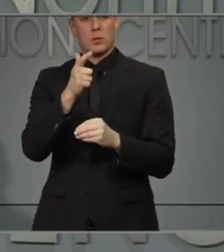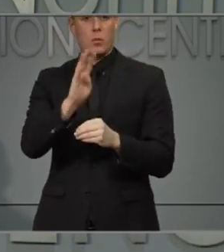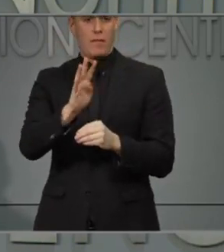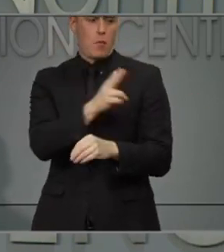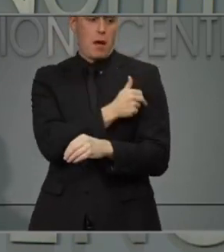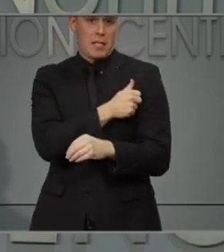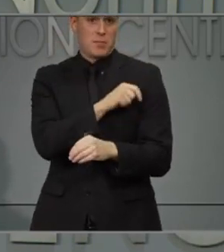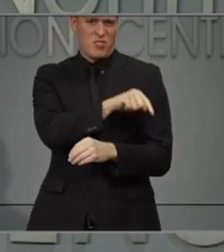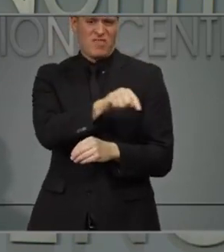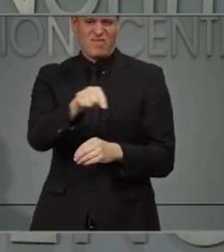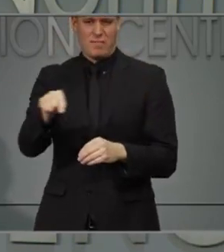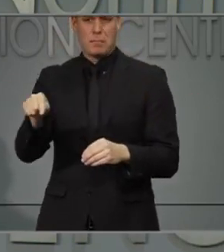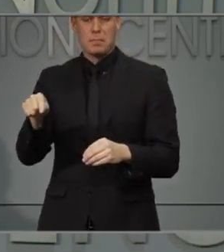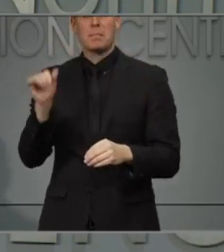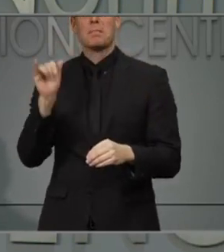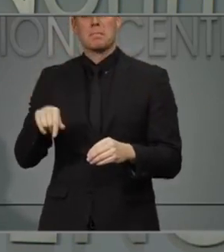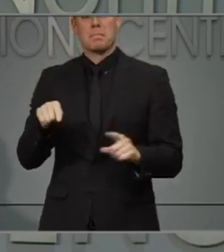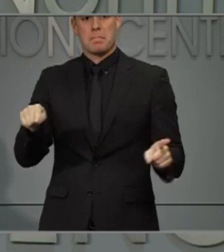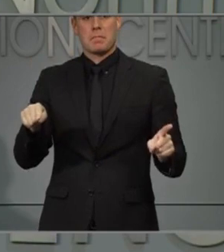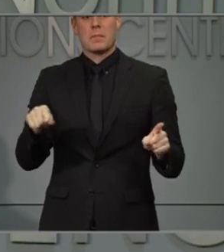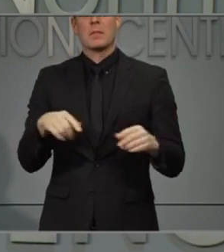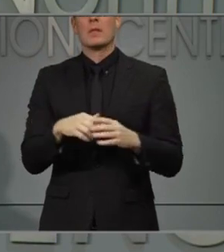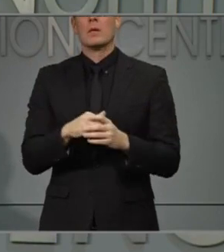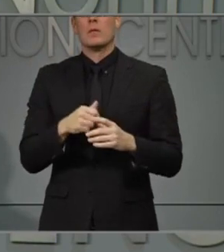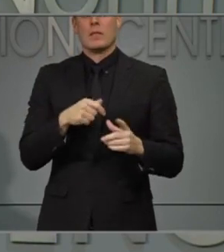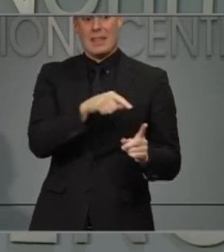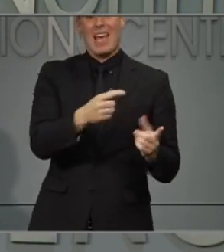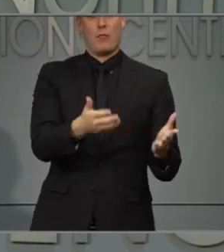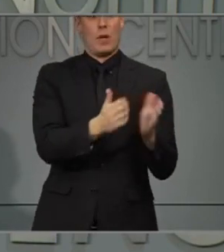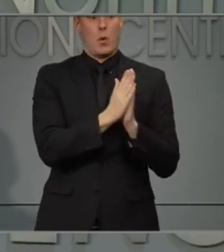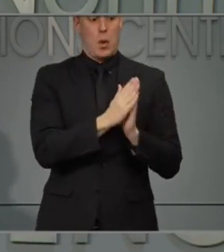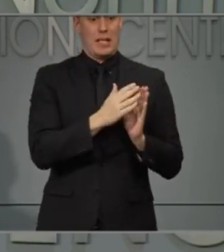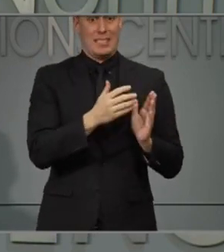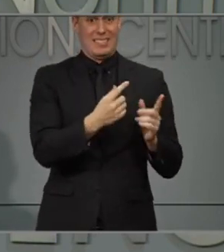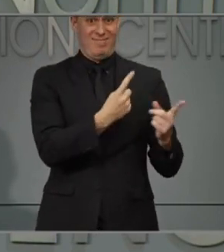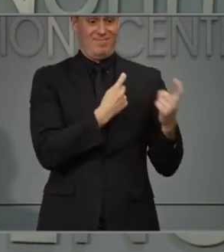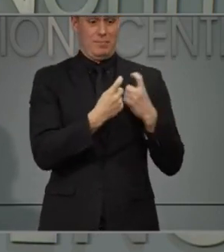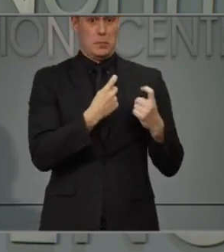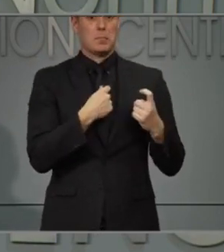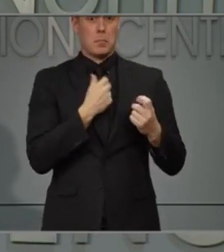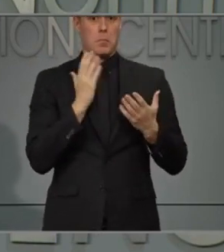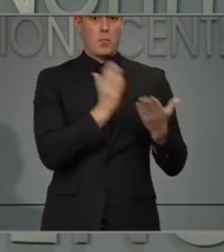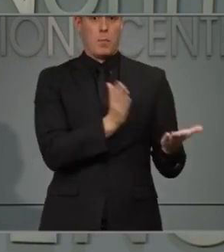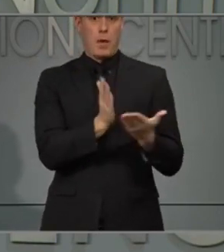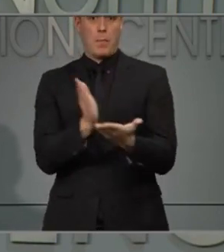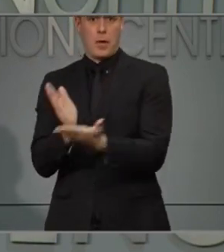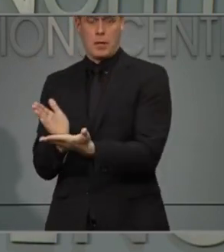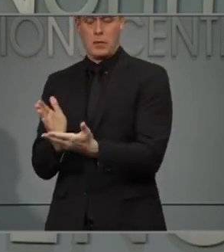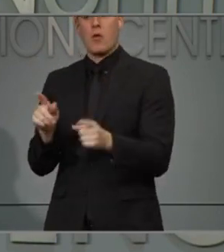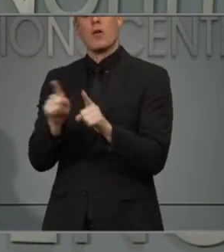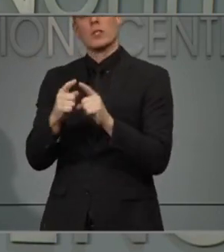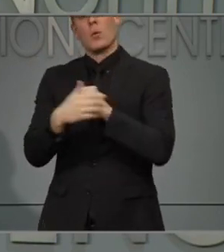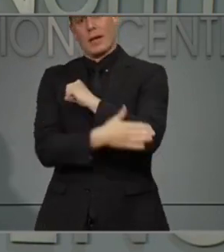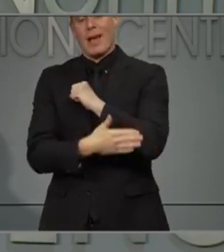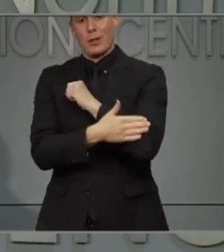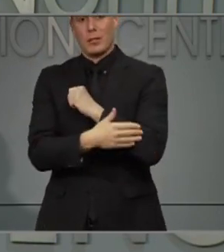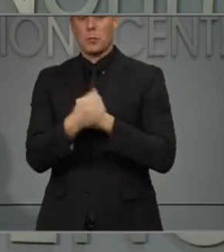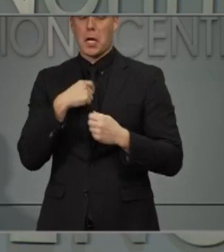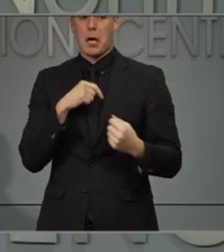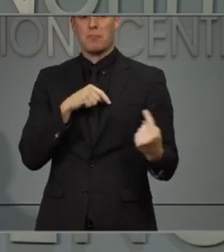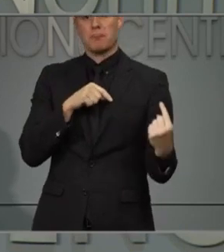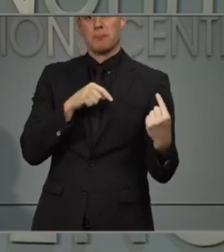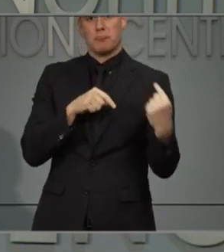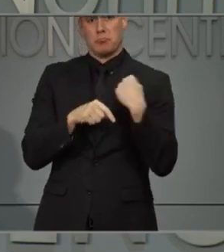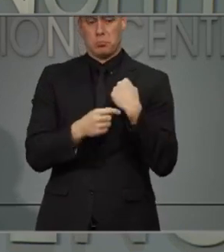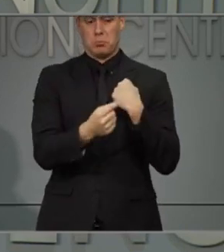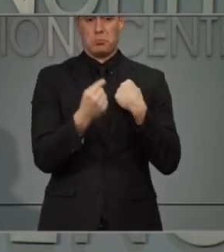hospitals. We also get requests for PPE from our counties and it goes two different directions. The